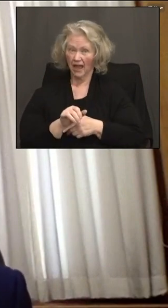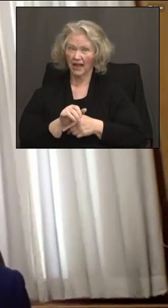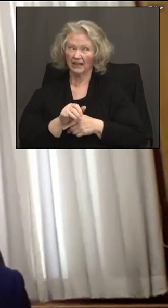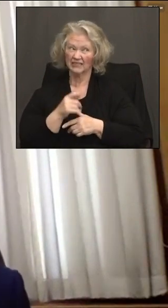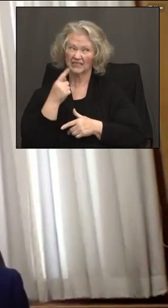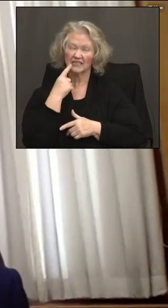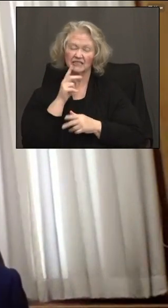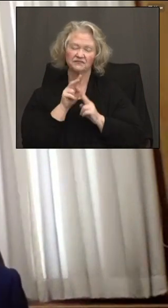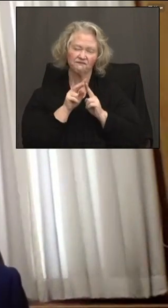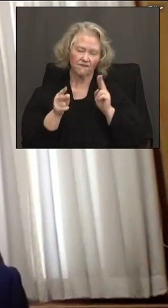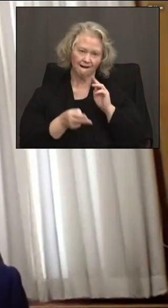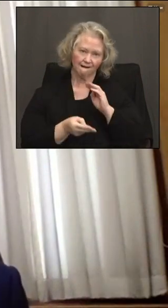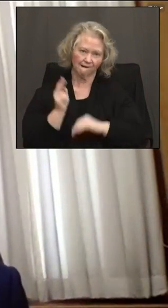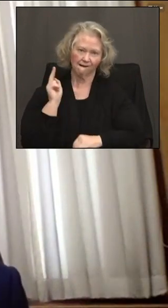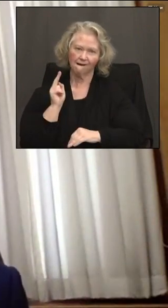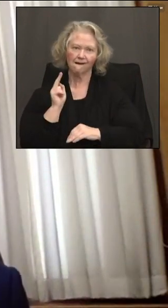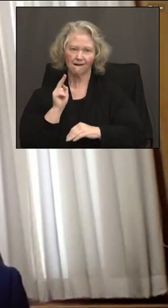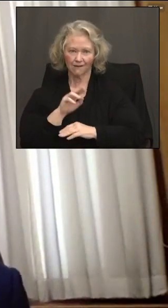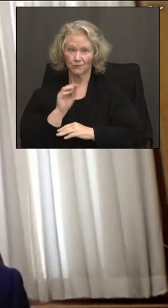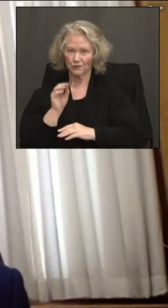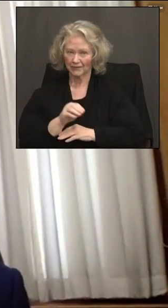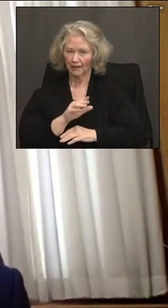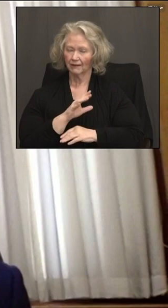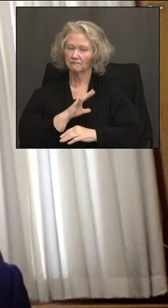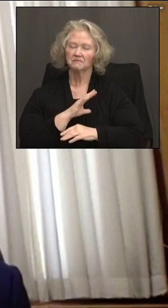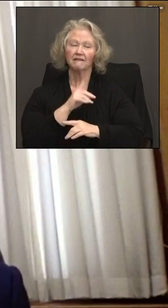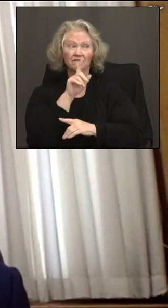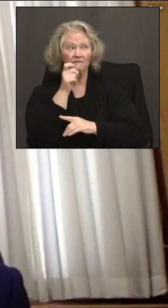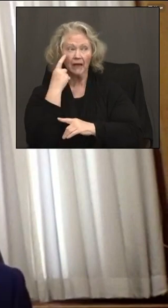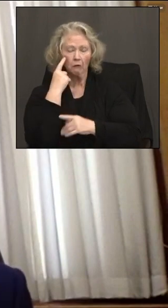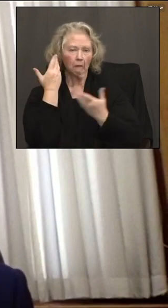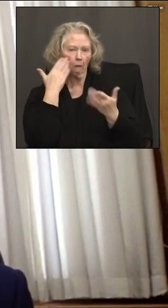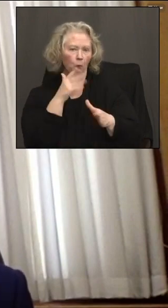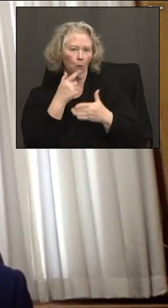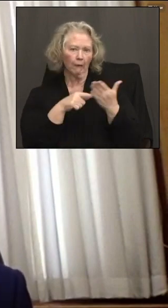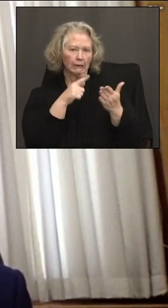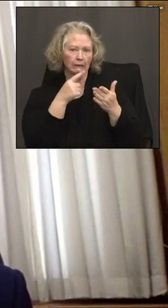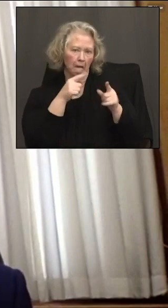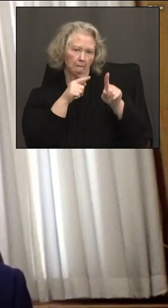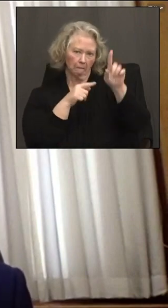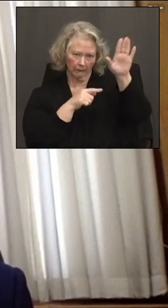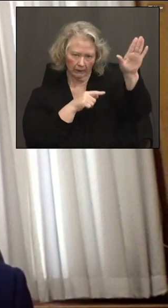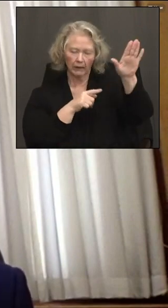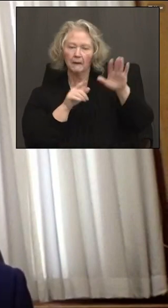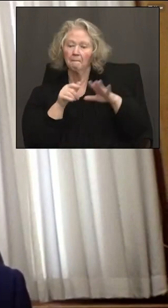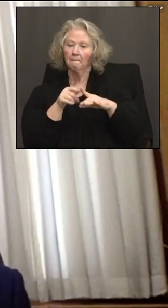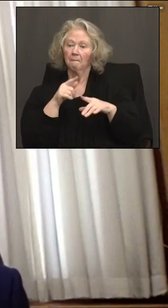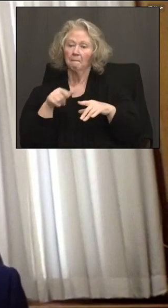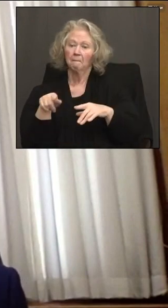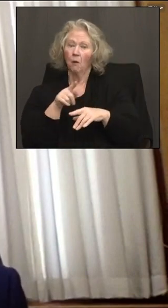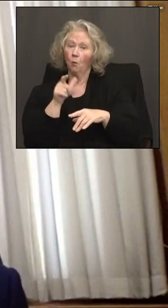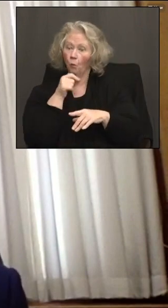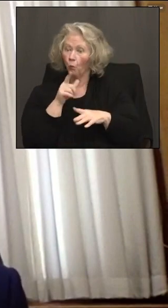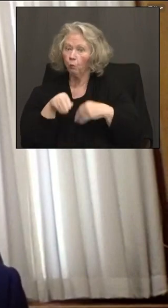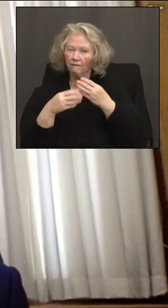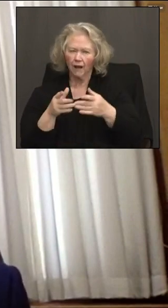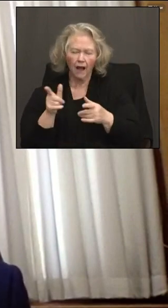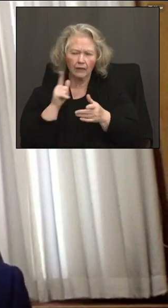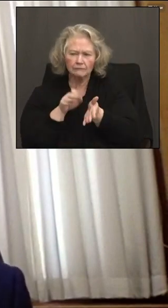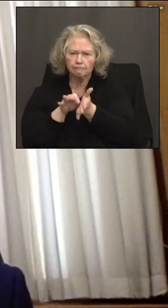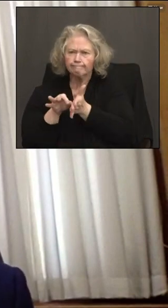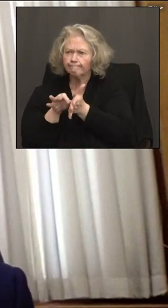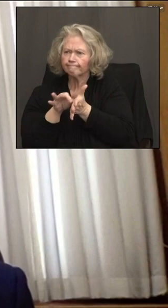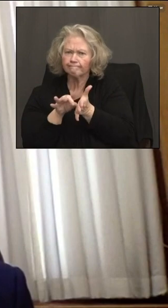told, is exceptionally high. I haven't seen a federal benchmark on that. But, you know, our providers have been doing a really great job following up with